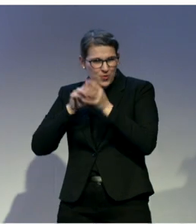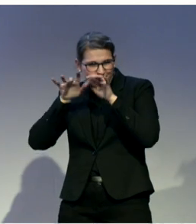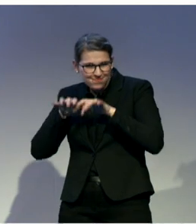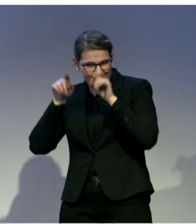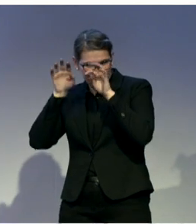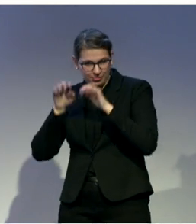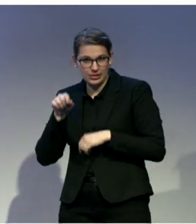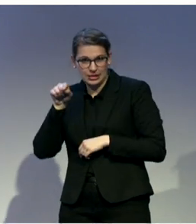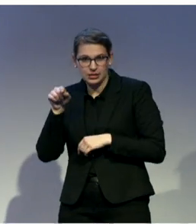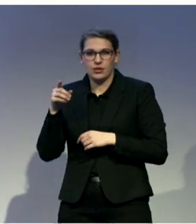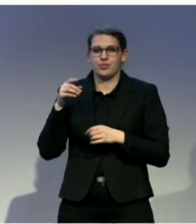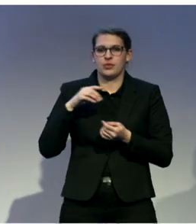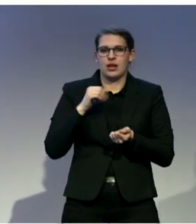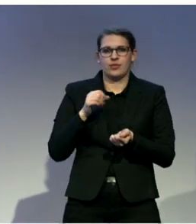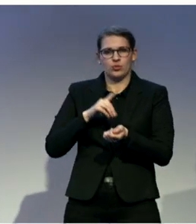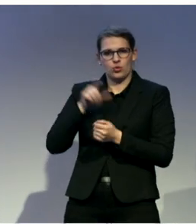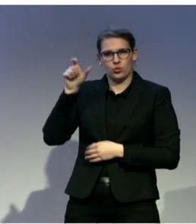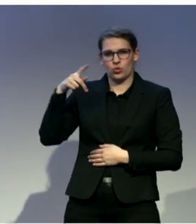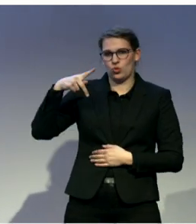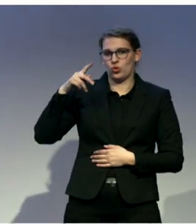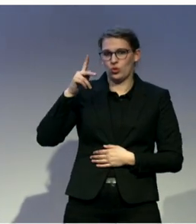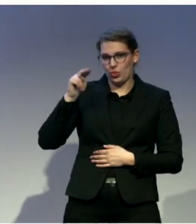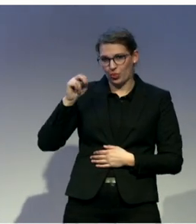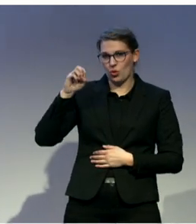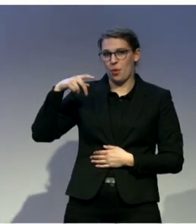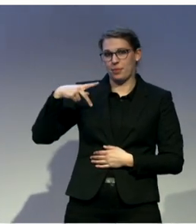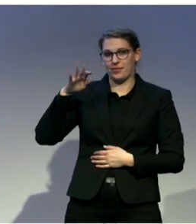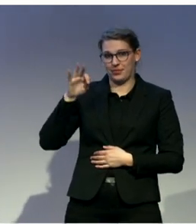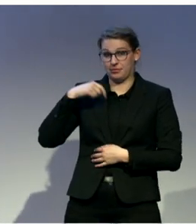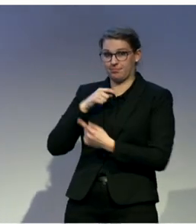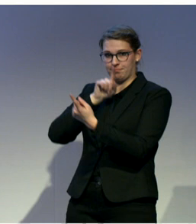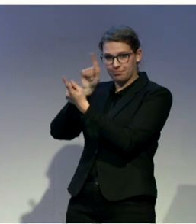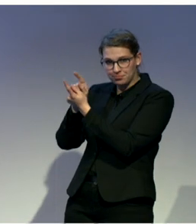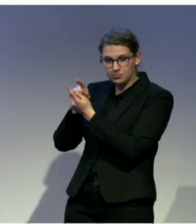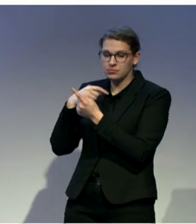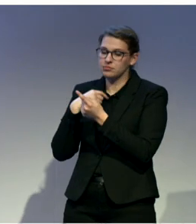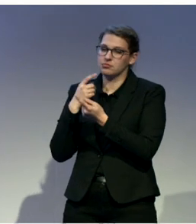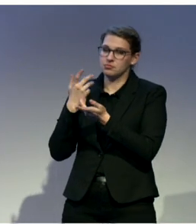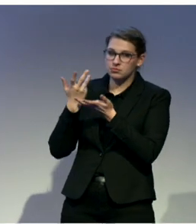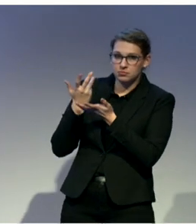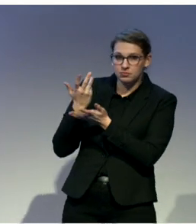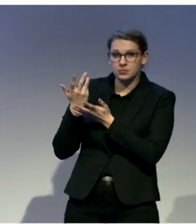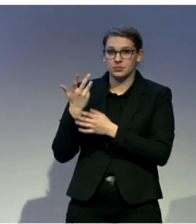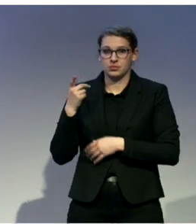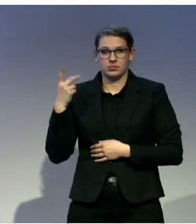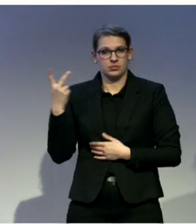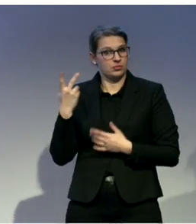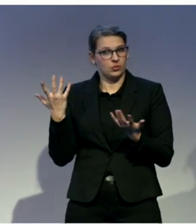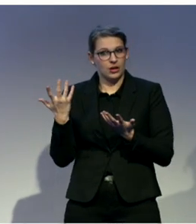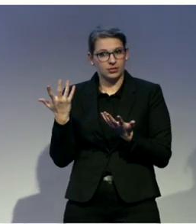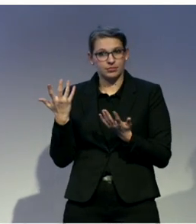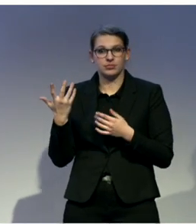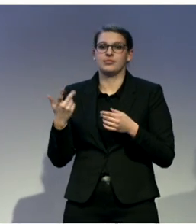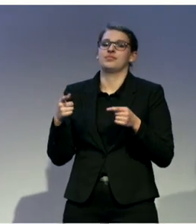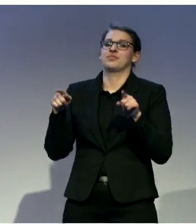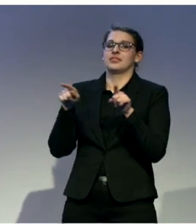are gifted with great people to work with in our work environments. So I met Amy. We fell in sync with our passion and with